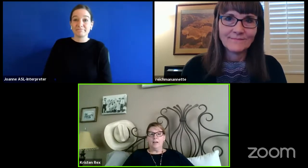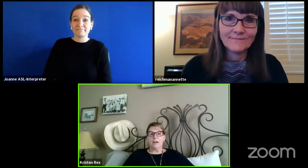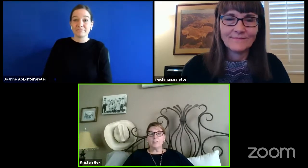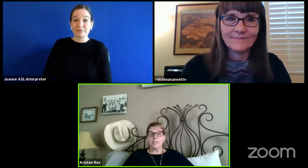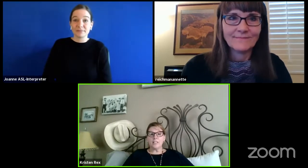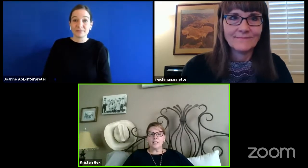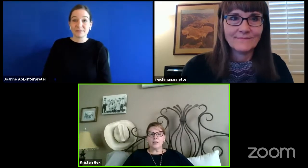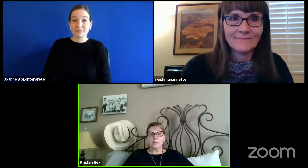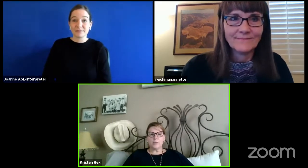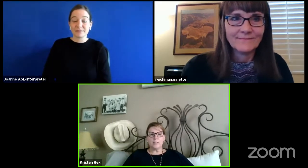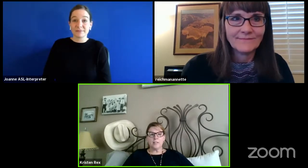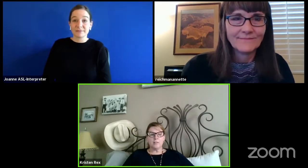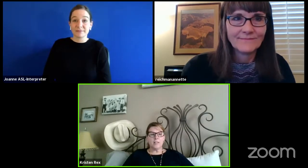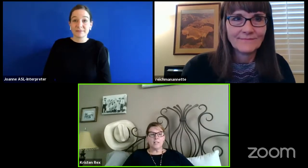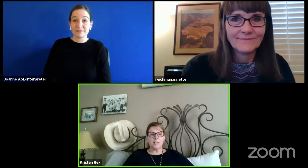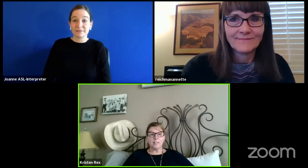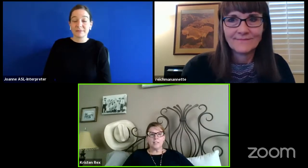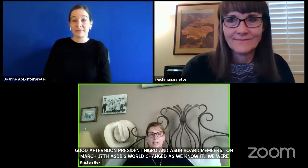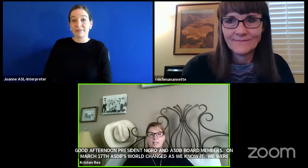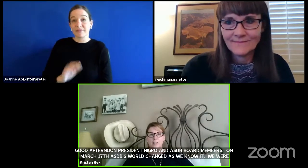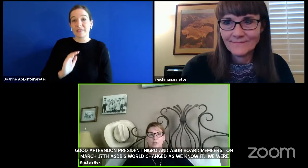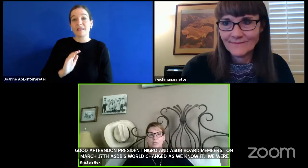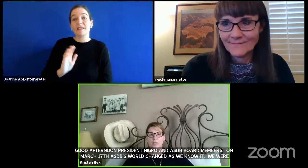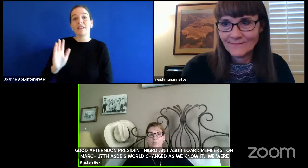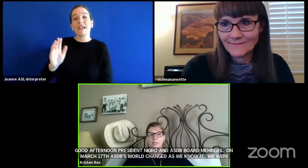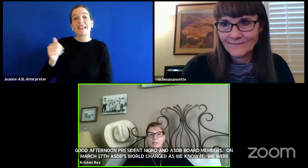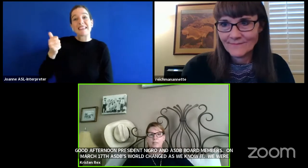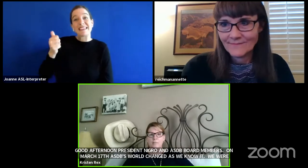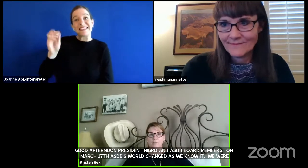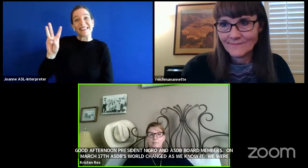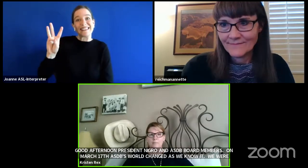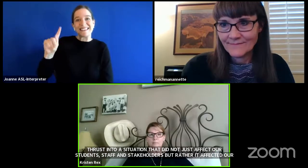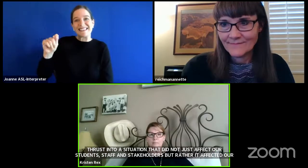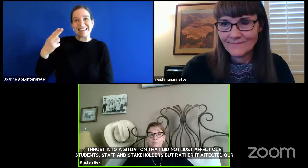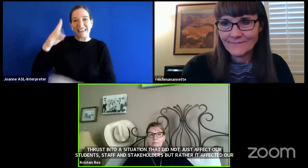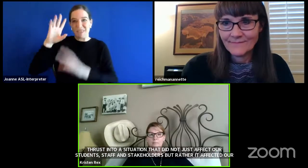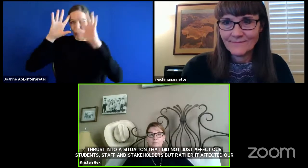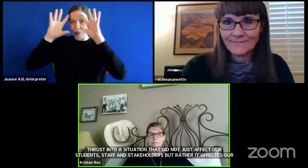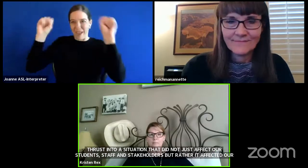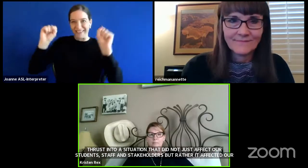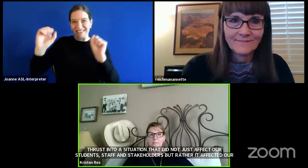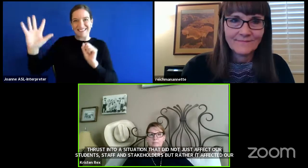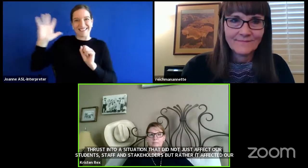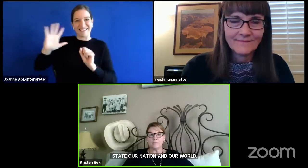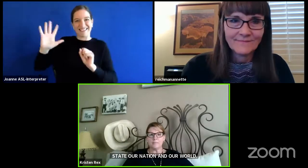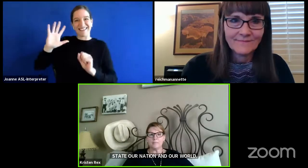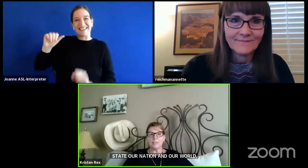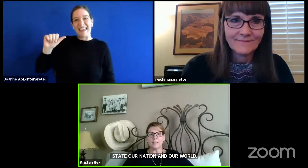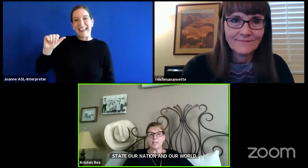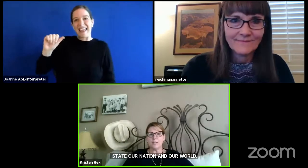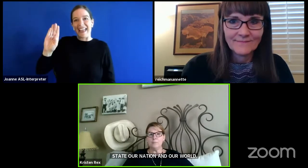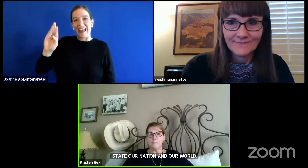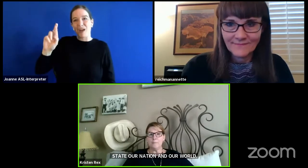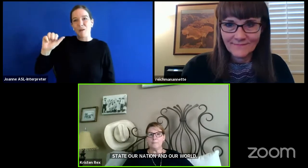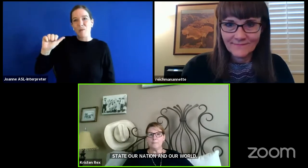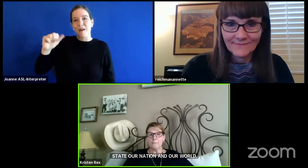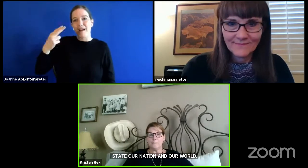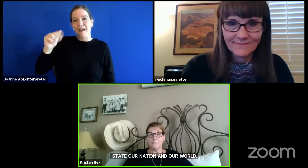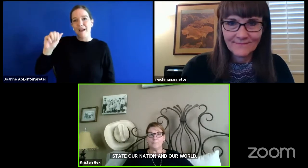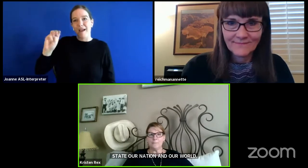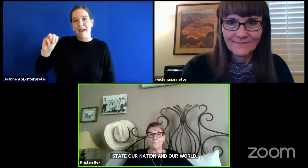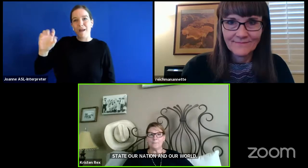Our 16th president of the United States, Abraham Lincoln, once said,